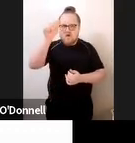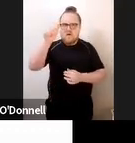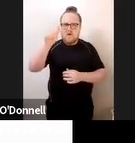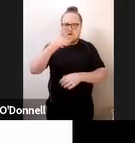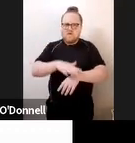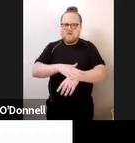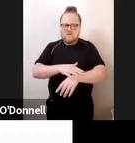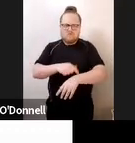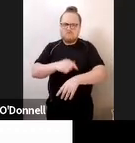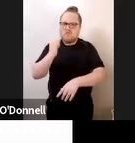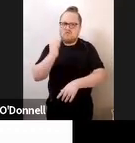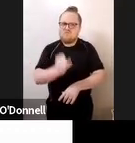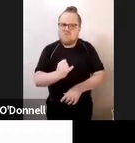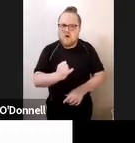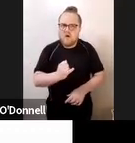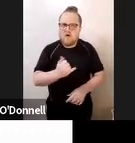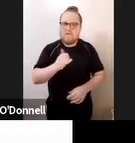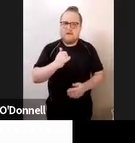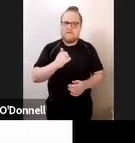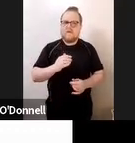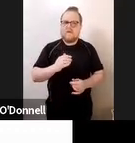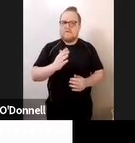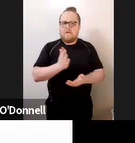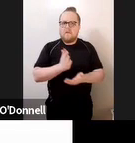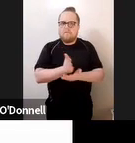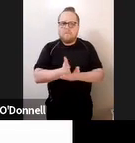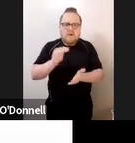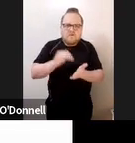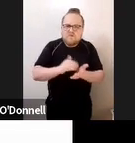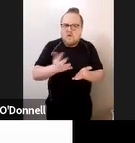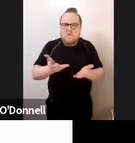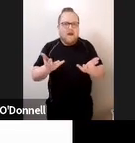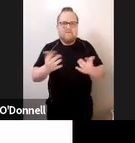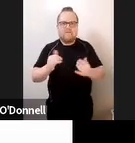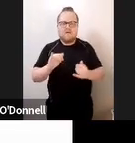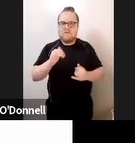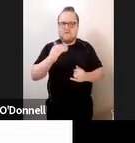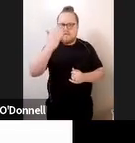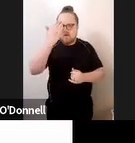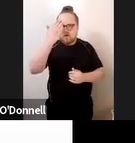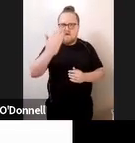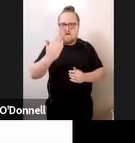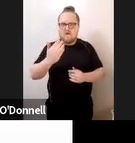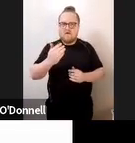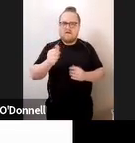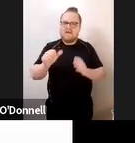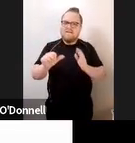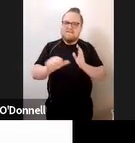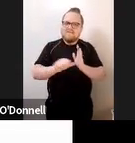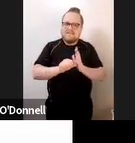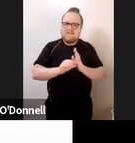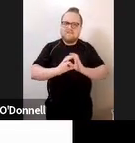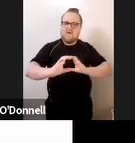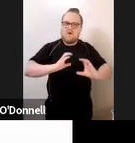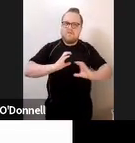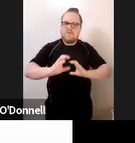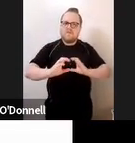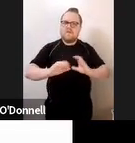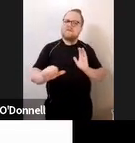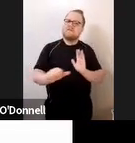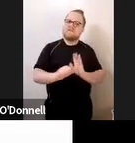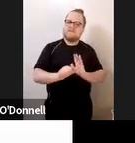may have difficulty disclosing abuse because they have very few communication partners within which to have that